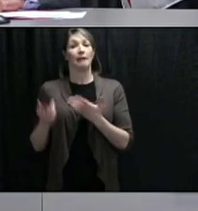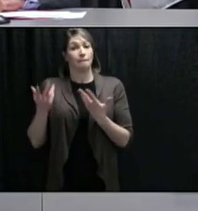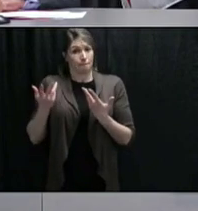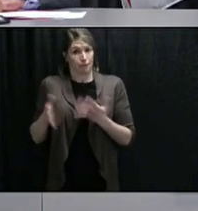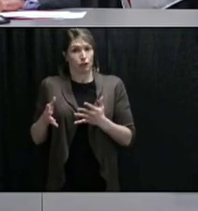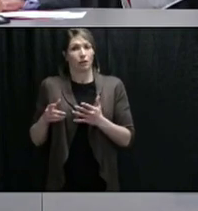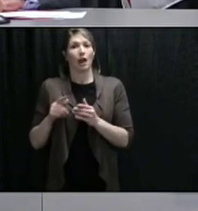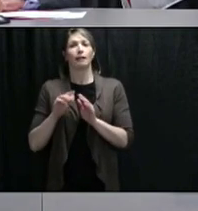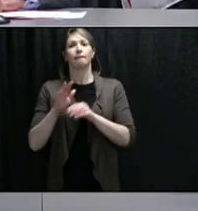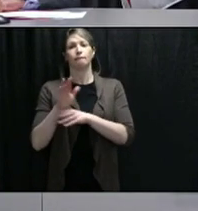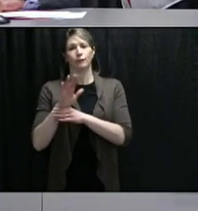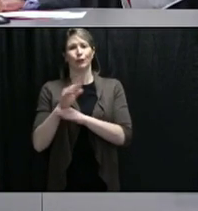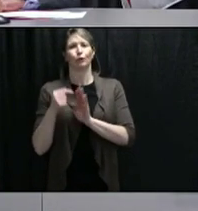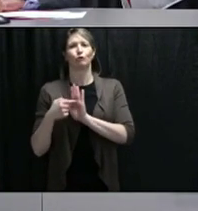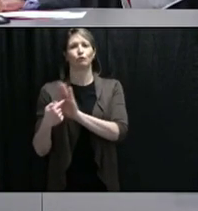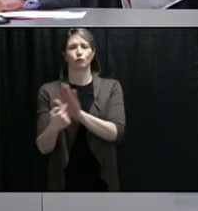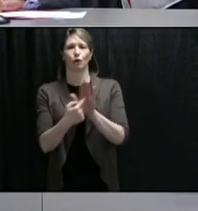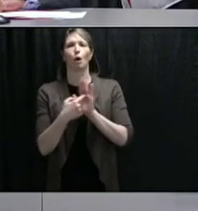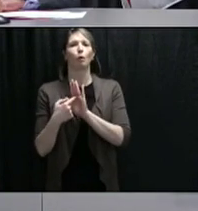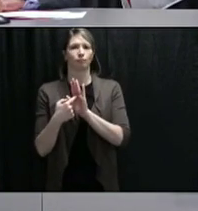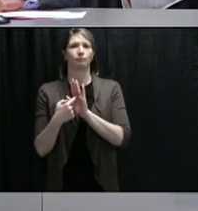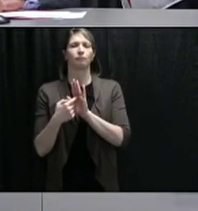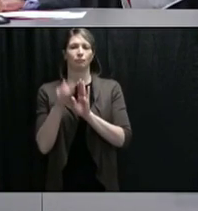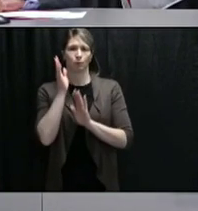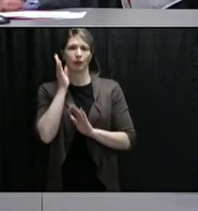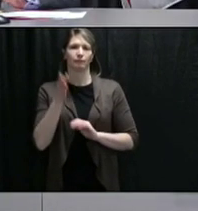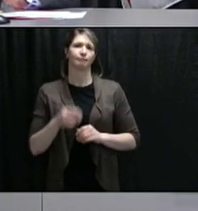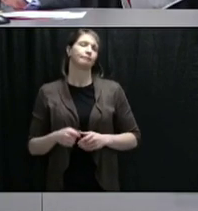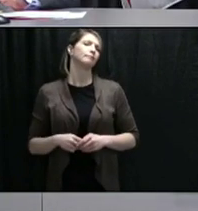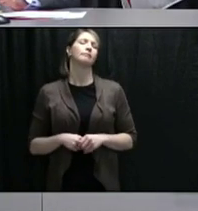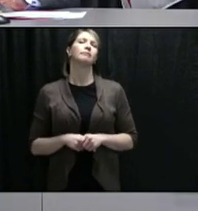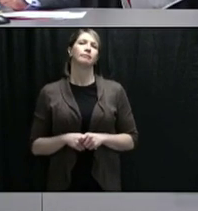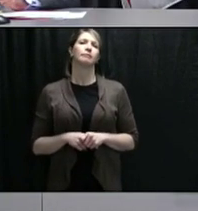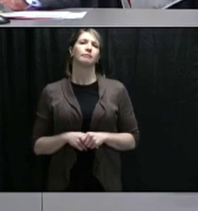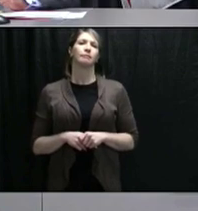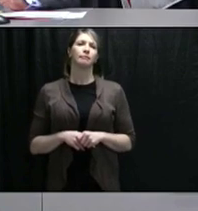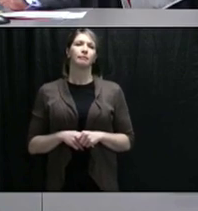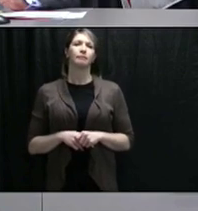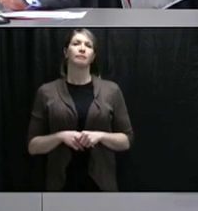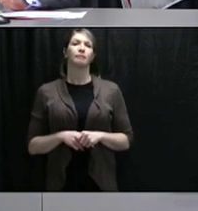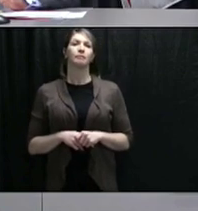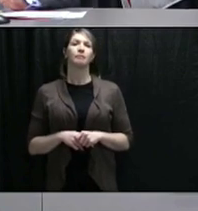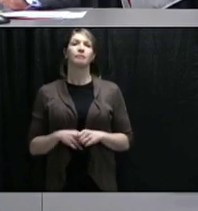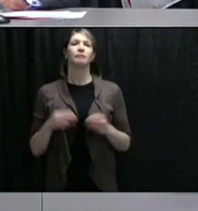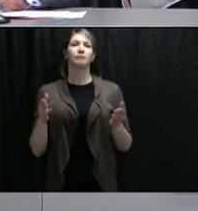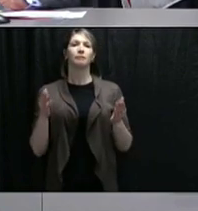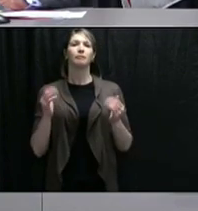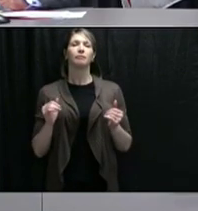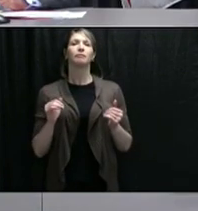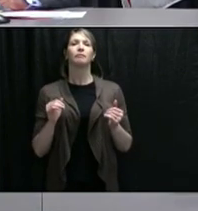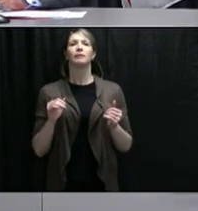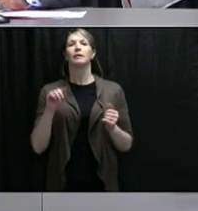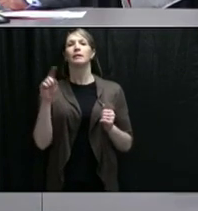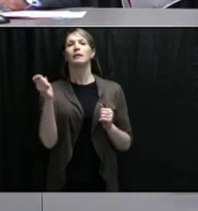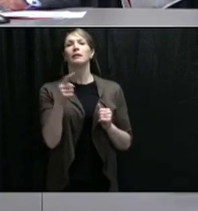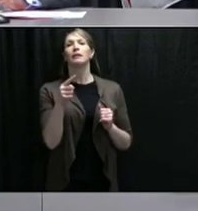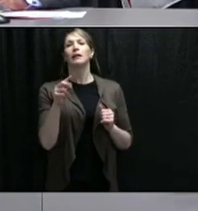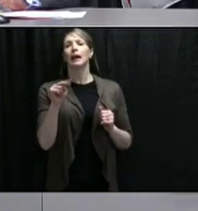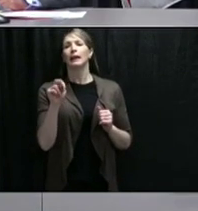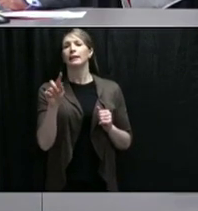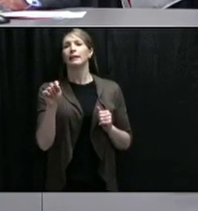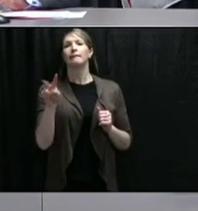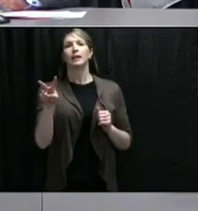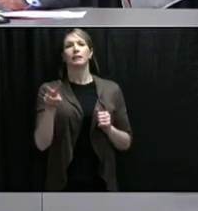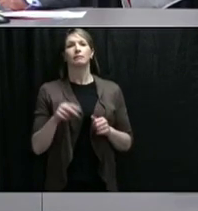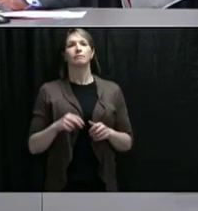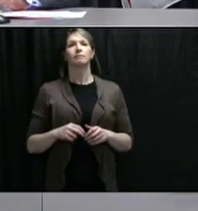Newfoundland and Labrador English School Districts, which I'm sure everybody will certainly enjoy. Our next question is from Kellyanne Roberts of NTV News. Please go